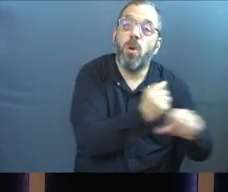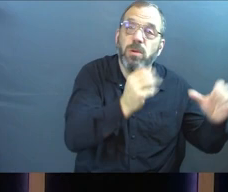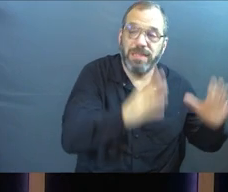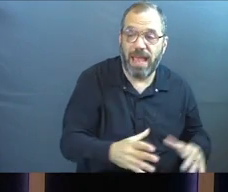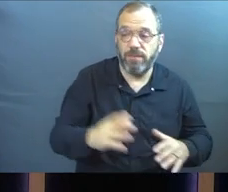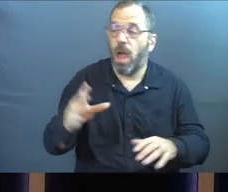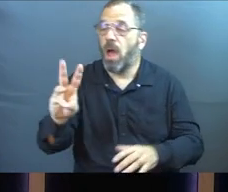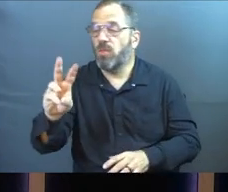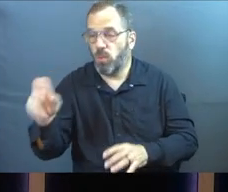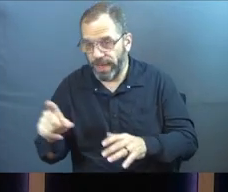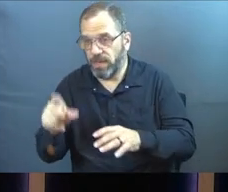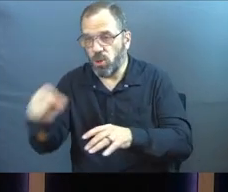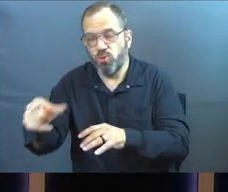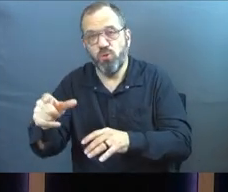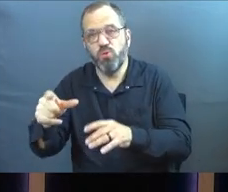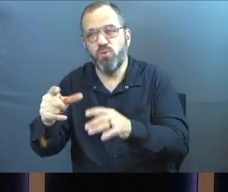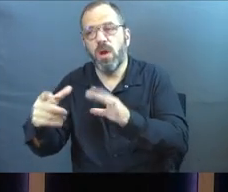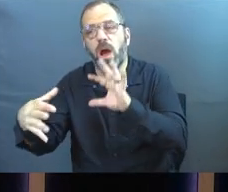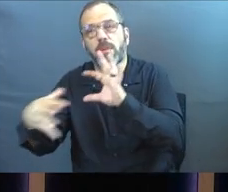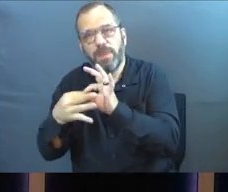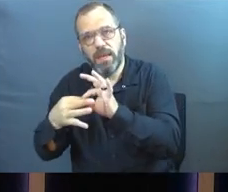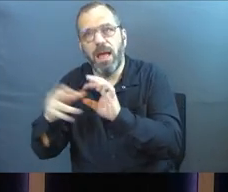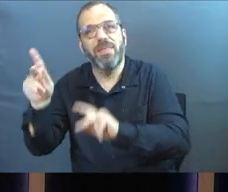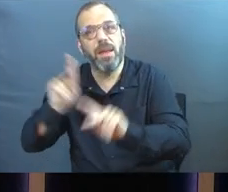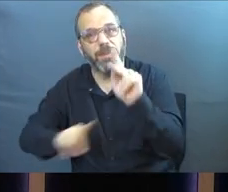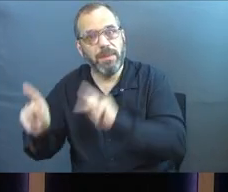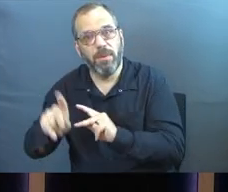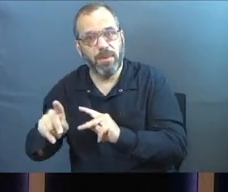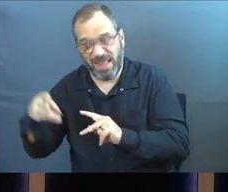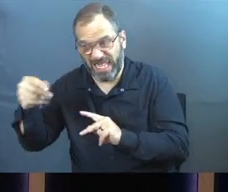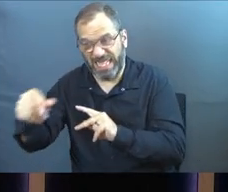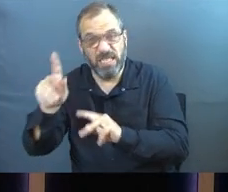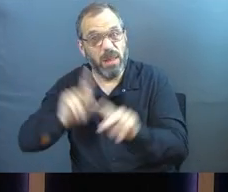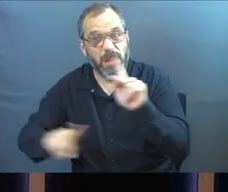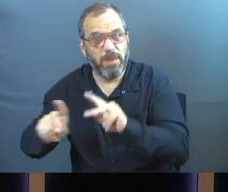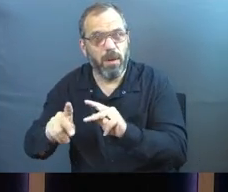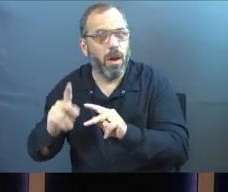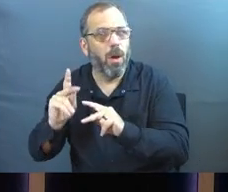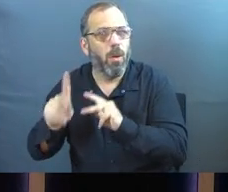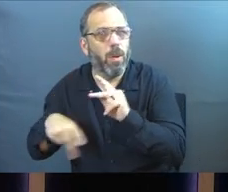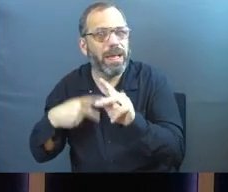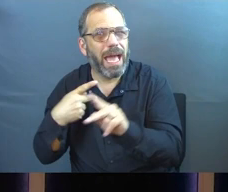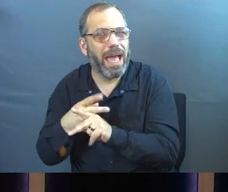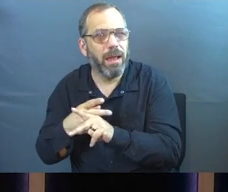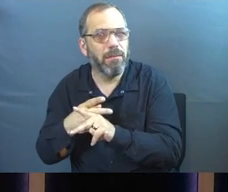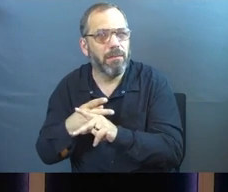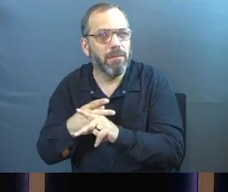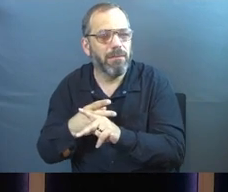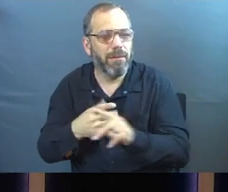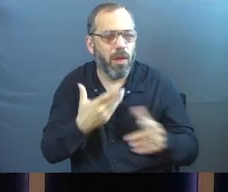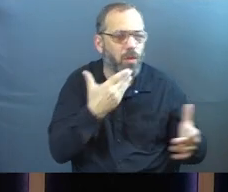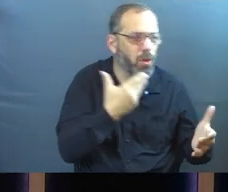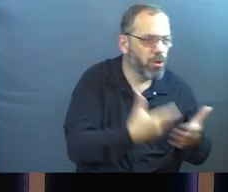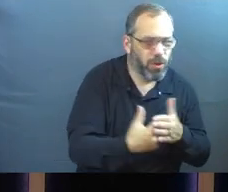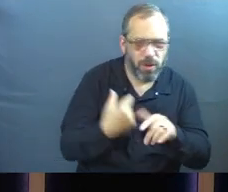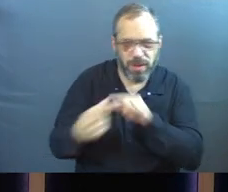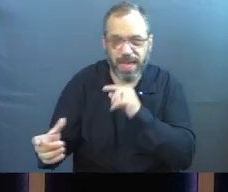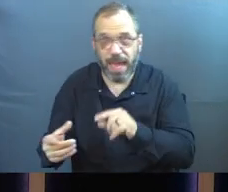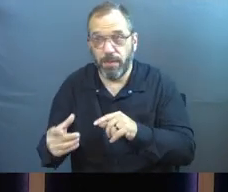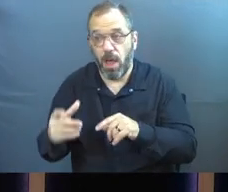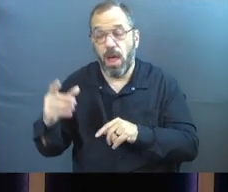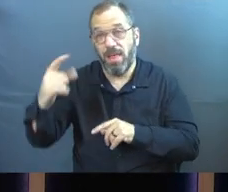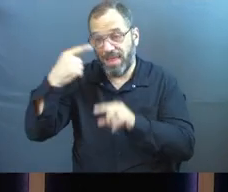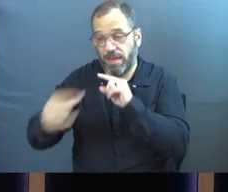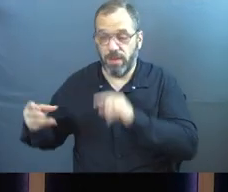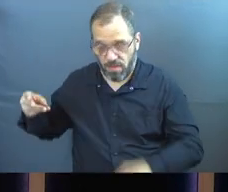The weeds are the people who belong to the evil ones. The seeds are people. What kind of person are you? The enemy who planted